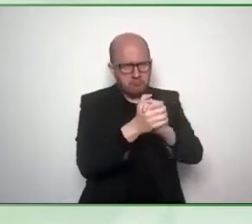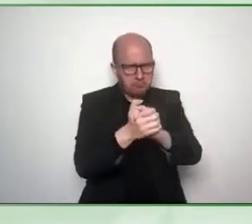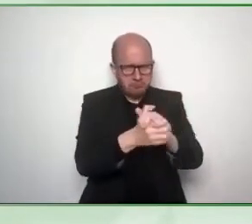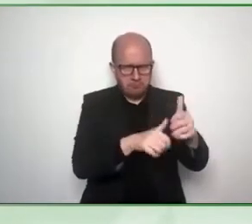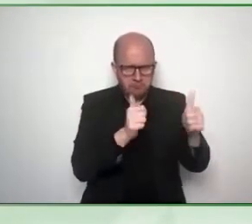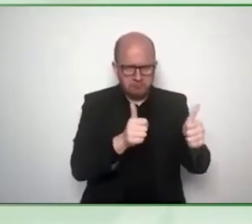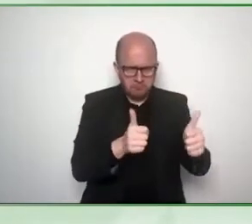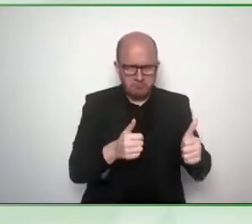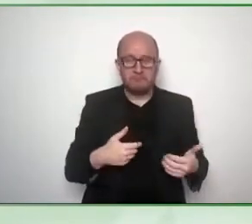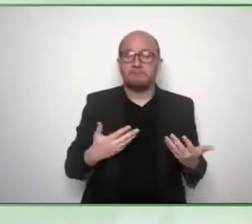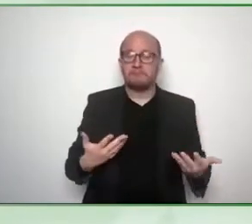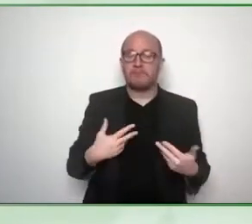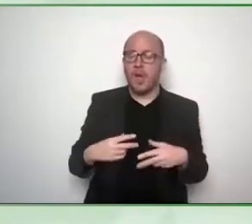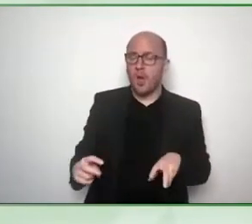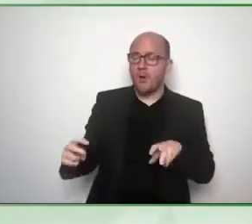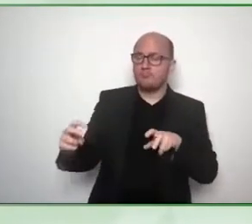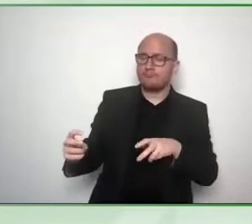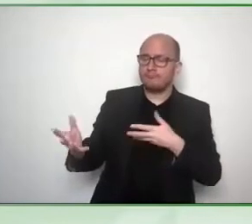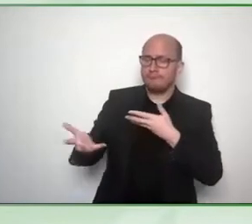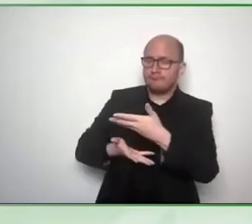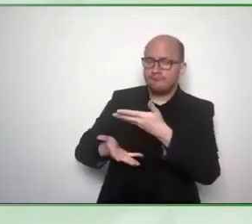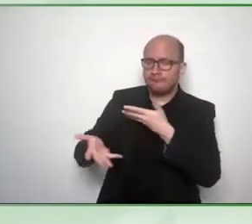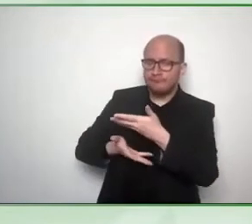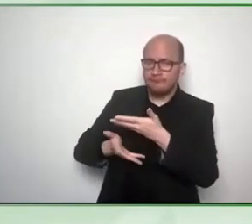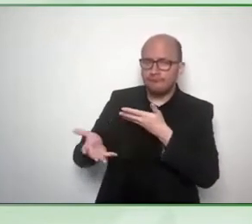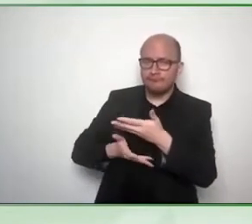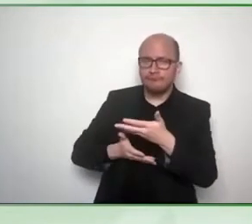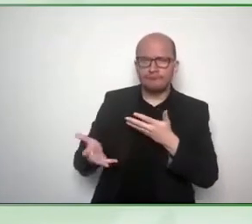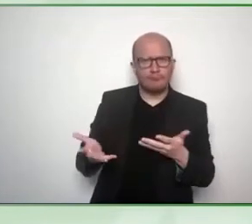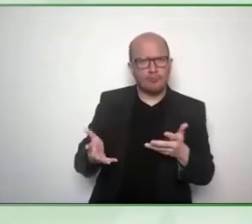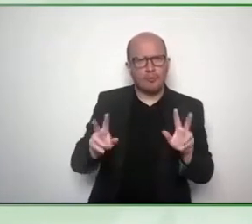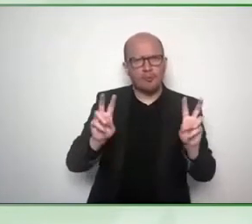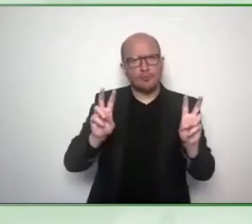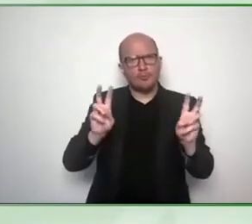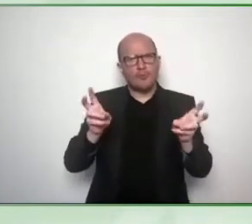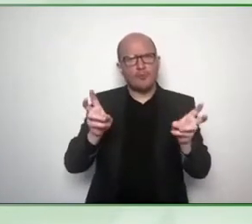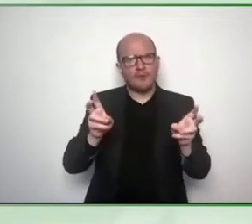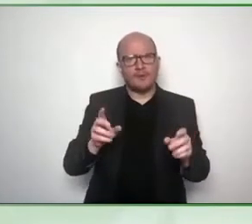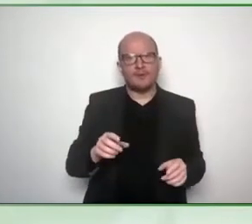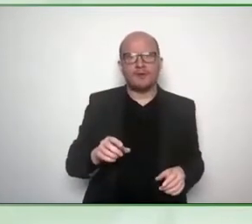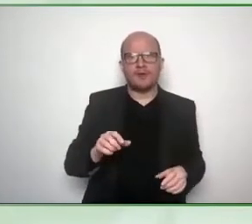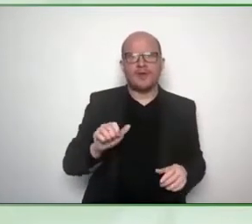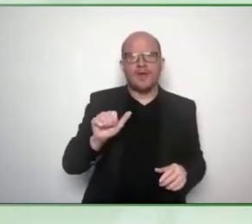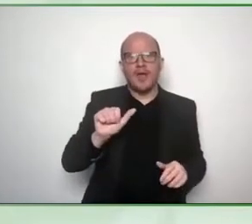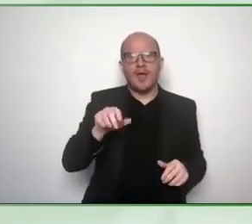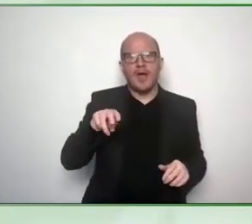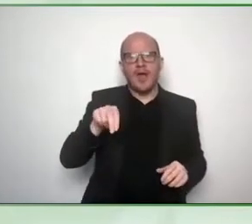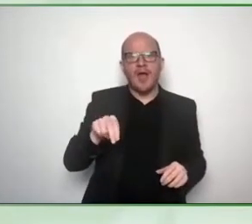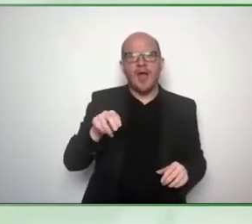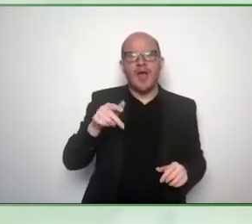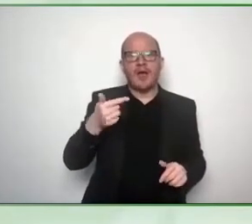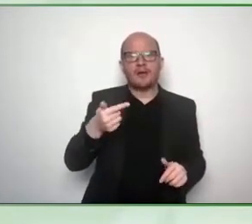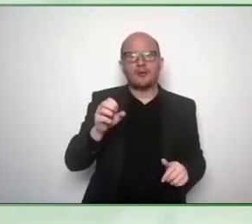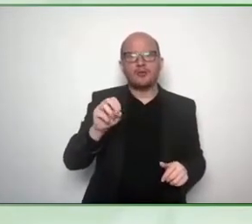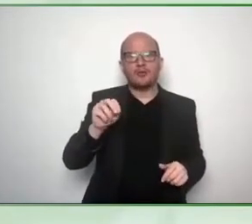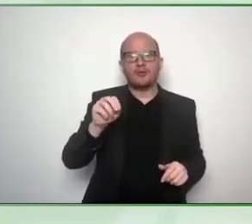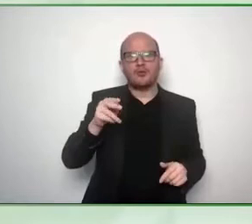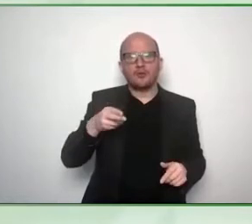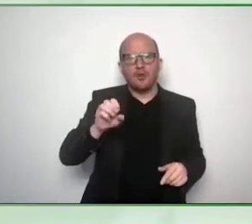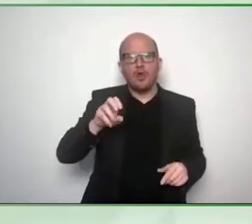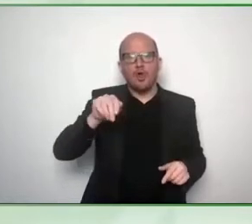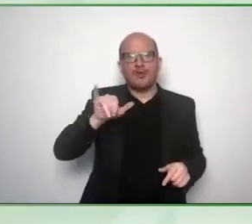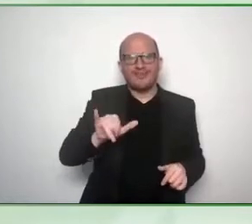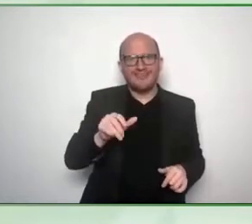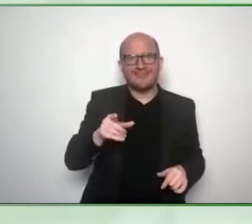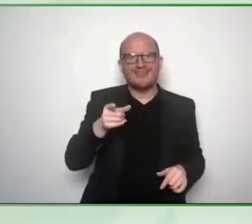on a very interesting interesting topic mr. dr. Anthony Giannumis welcome thank